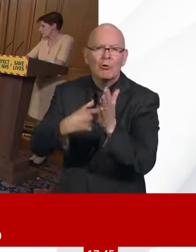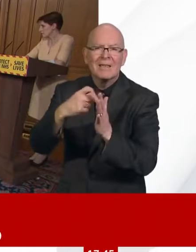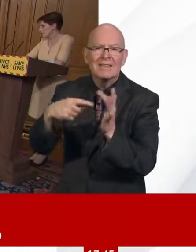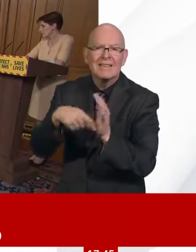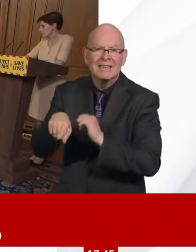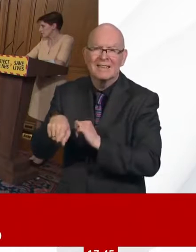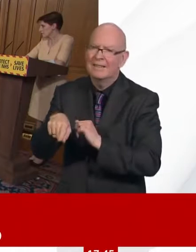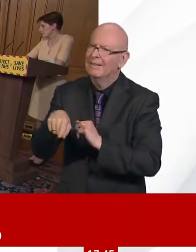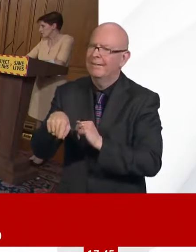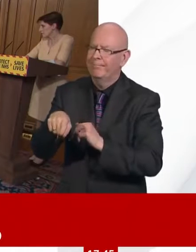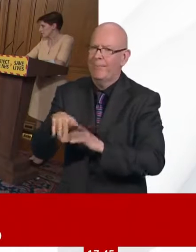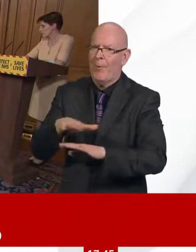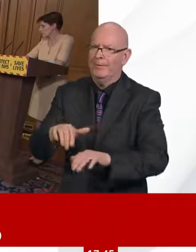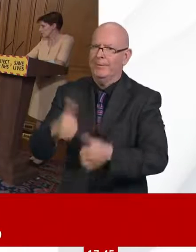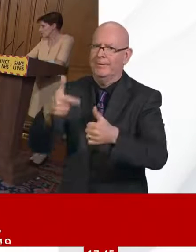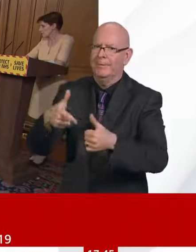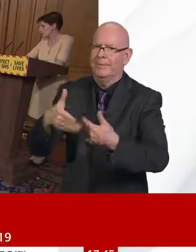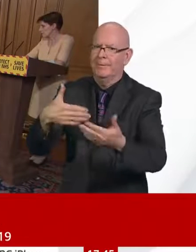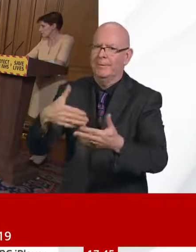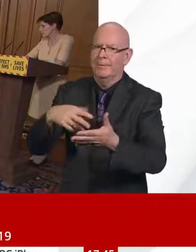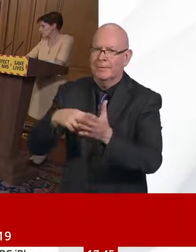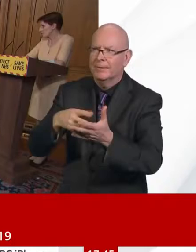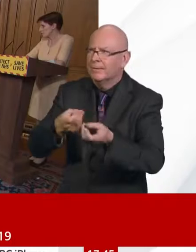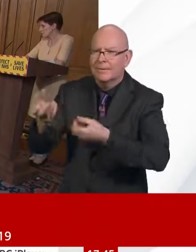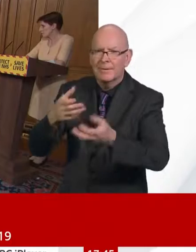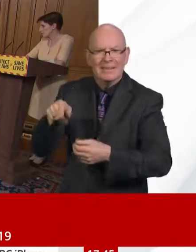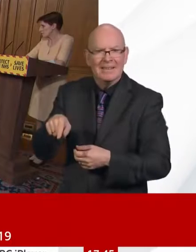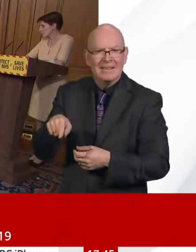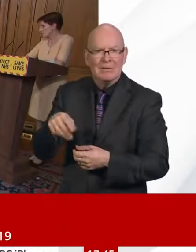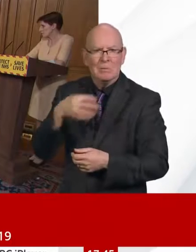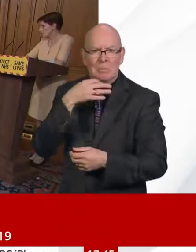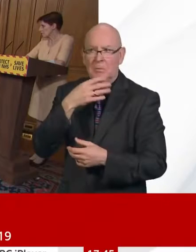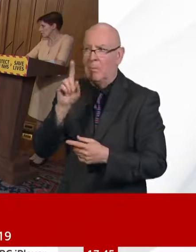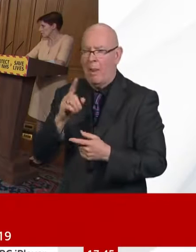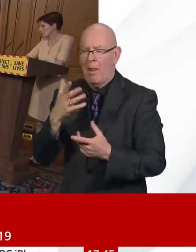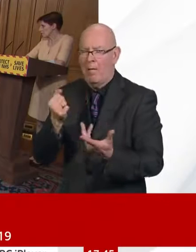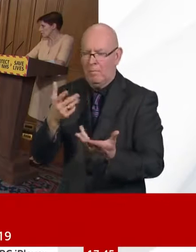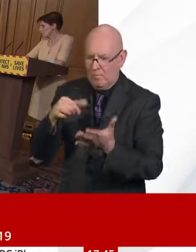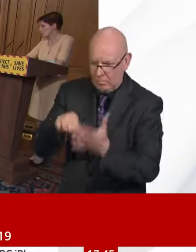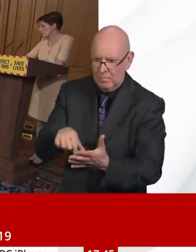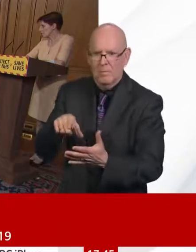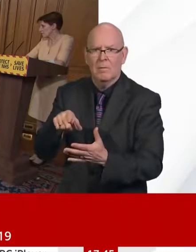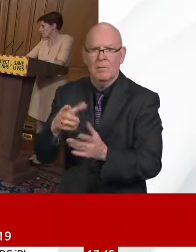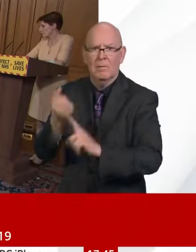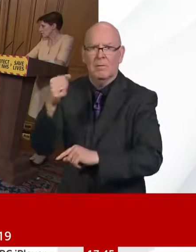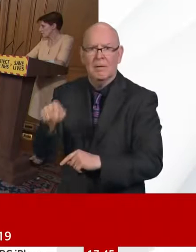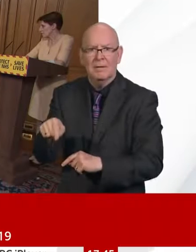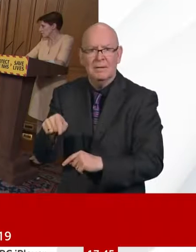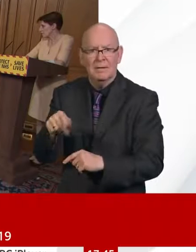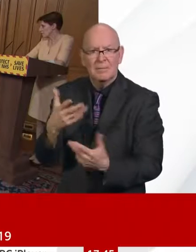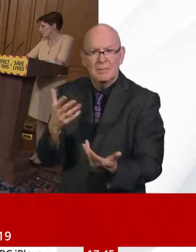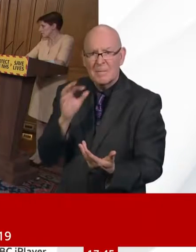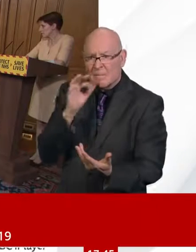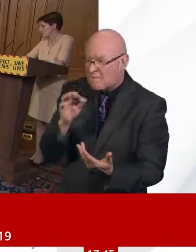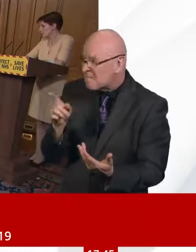capacity. A report suggests there are just 19 patients at NHS Nightingale in London, but hundreds of Niagara care homes and a